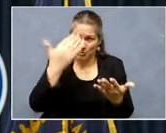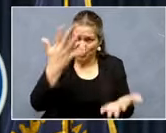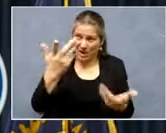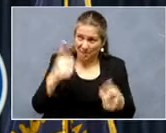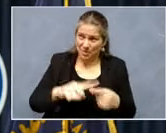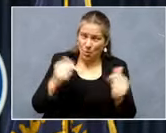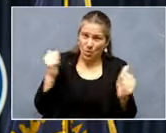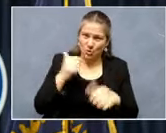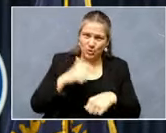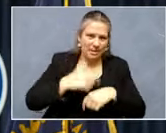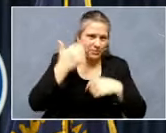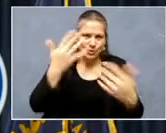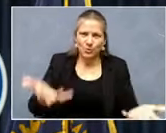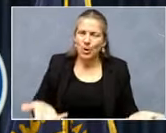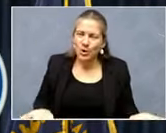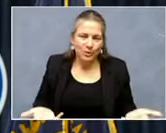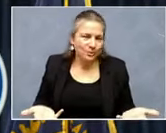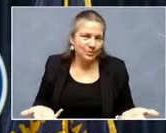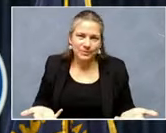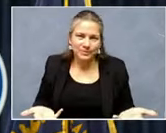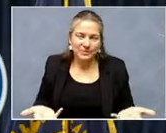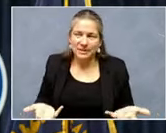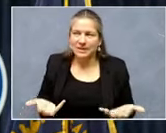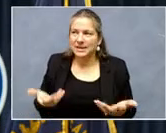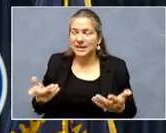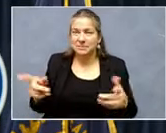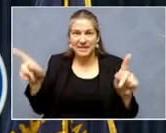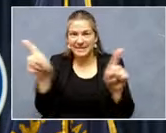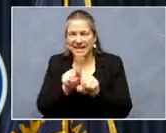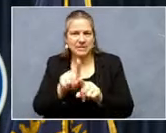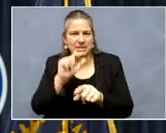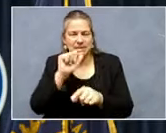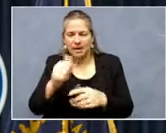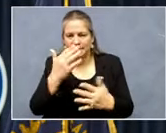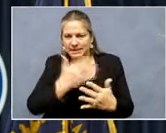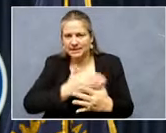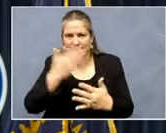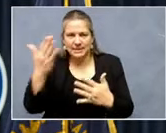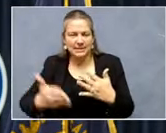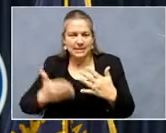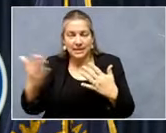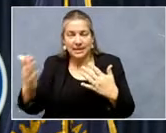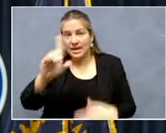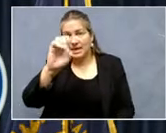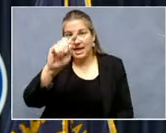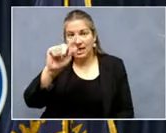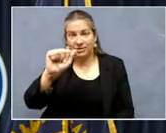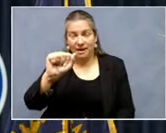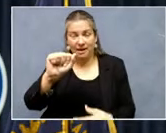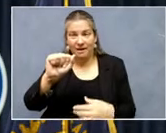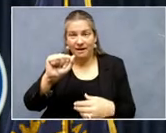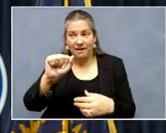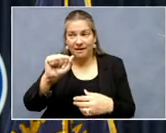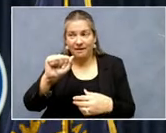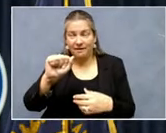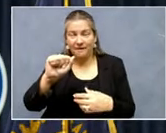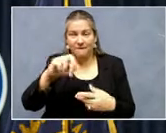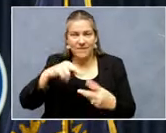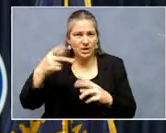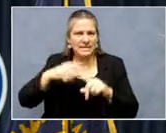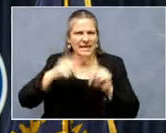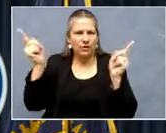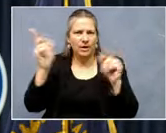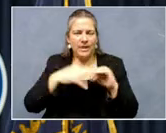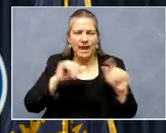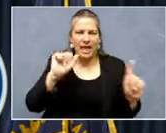hadn't acted the same season to, to season. Uh, Delta variant, at least in my opinion, acted different than the alpha